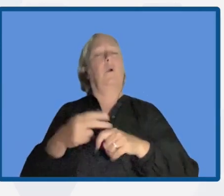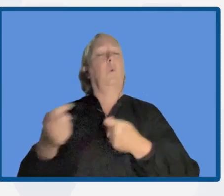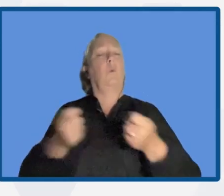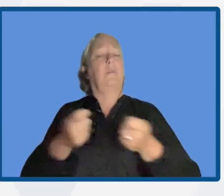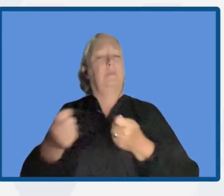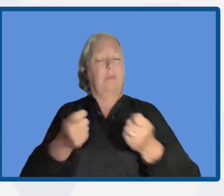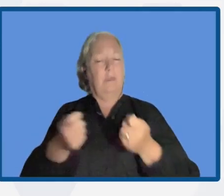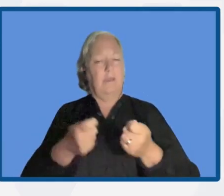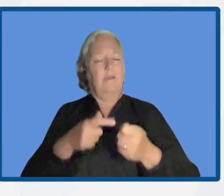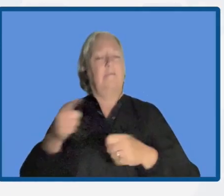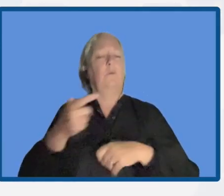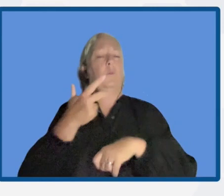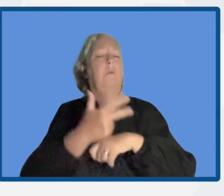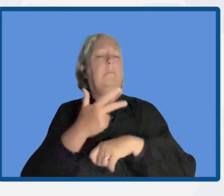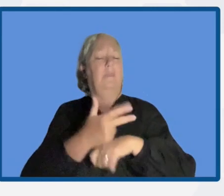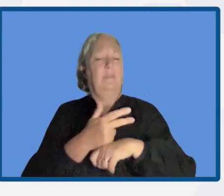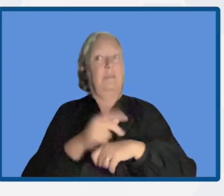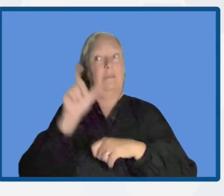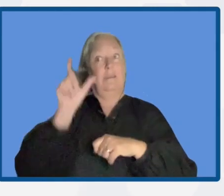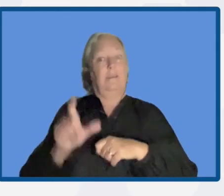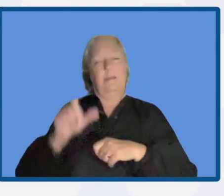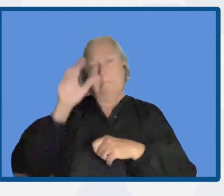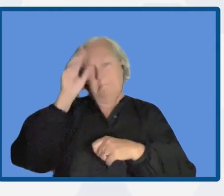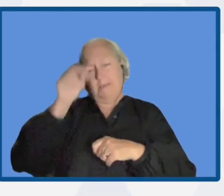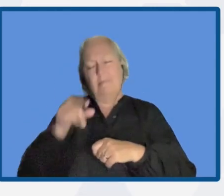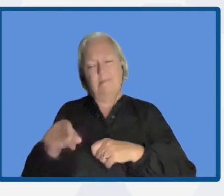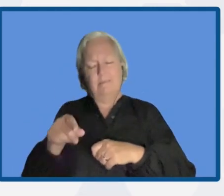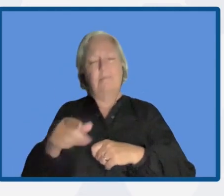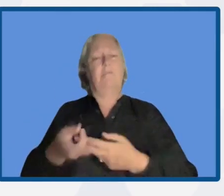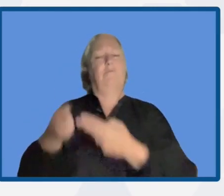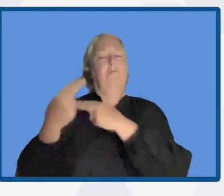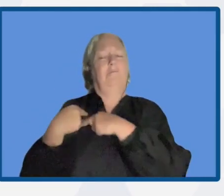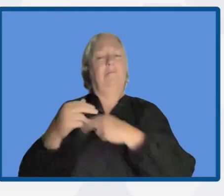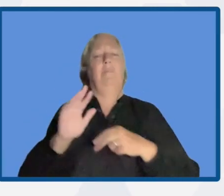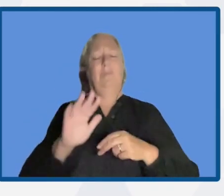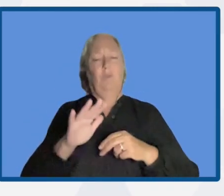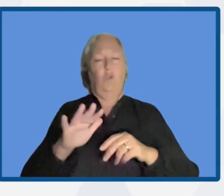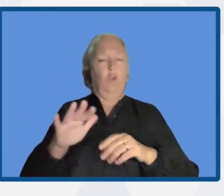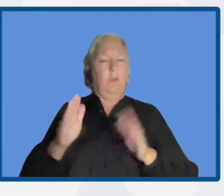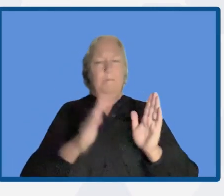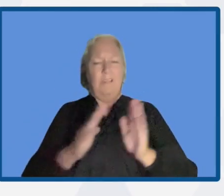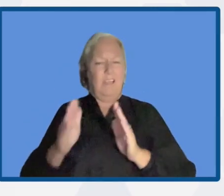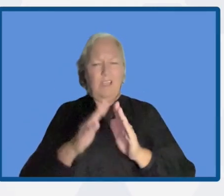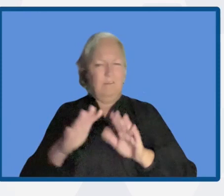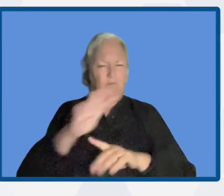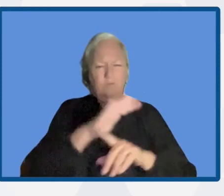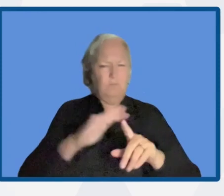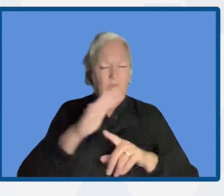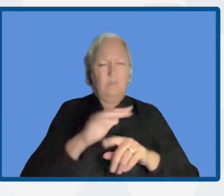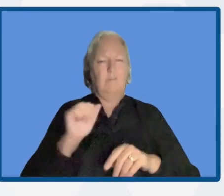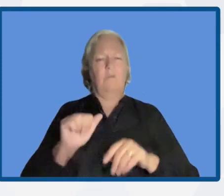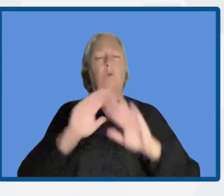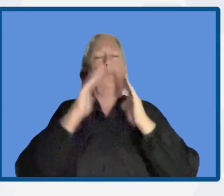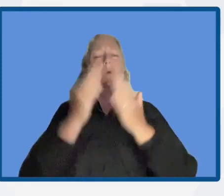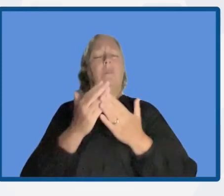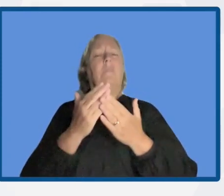International, and he's currently in charge of the environmental component of nature-based solutions of two World Bank projects. Jorge Ruiz is also a founding